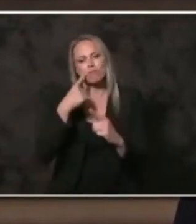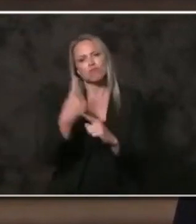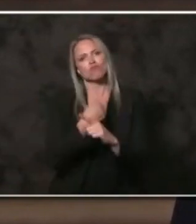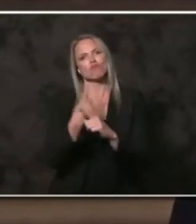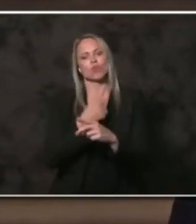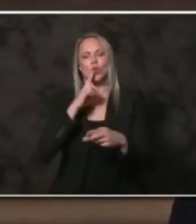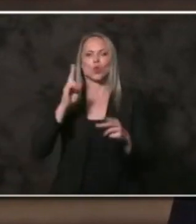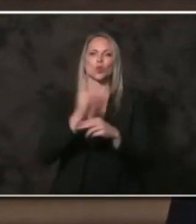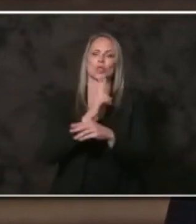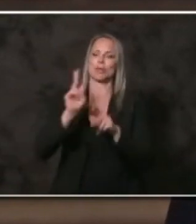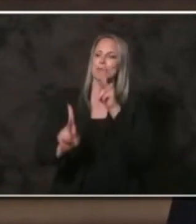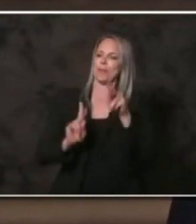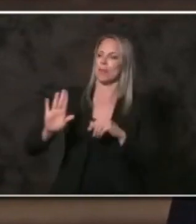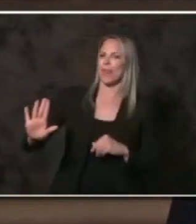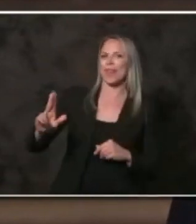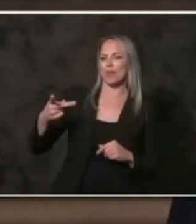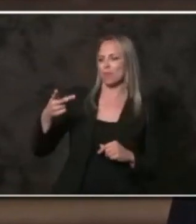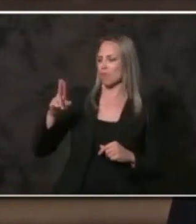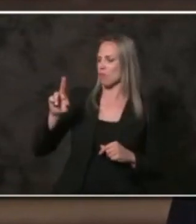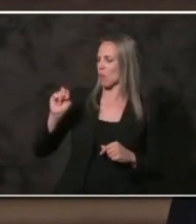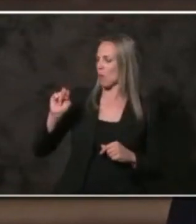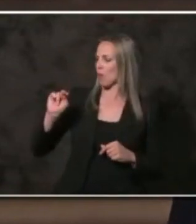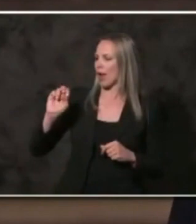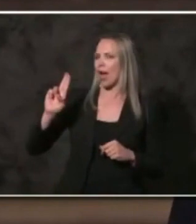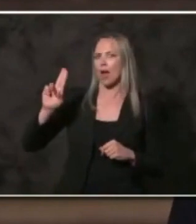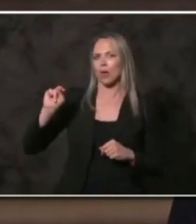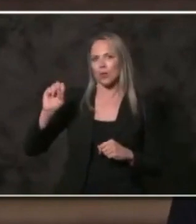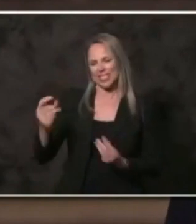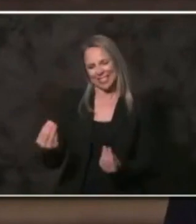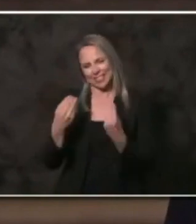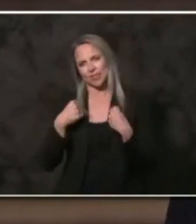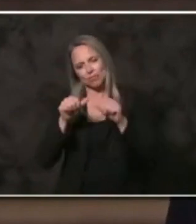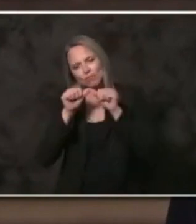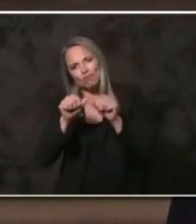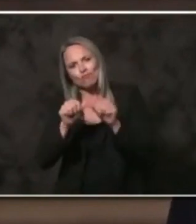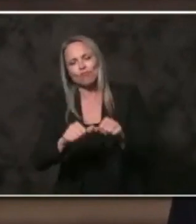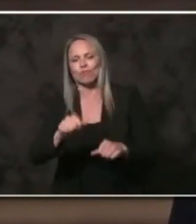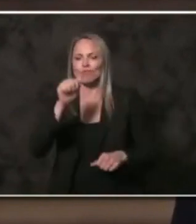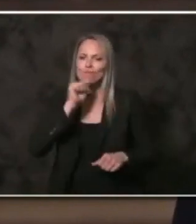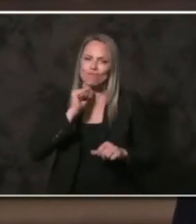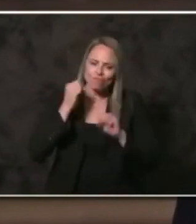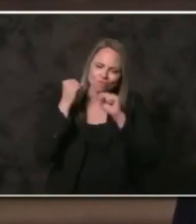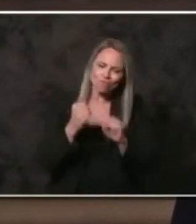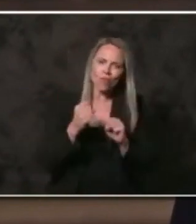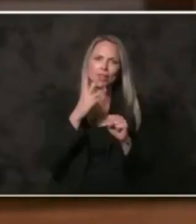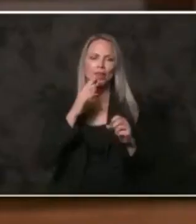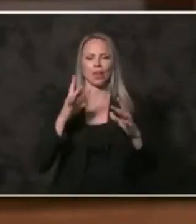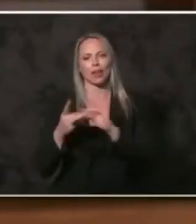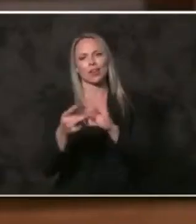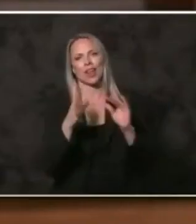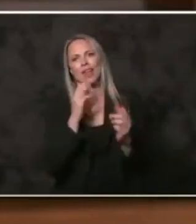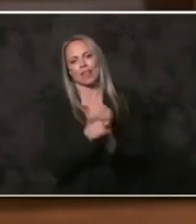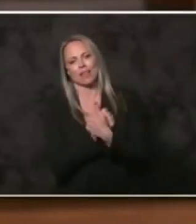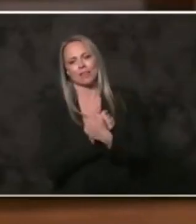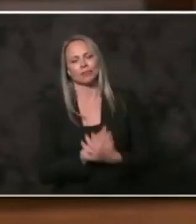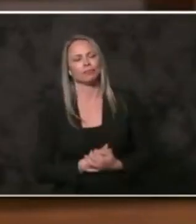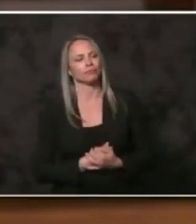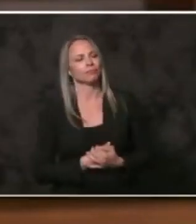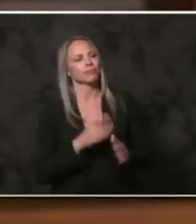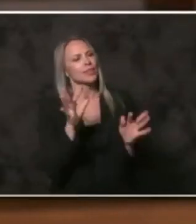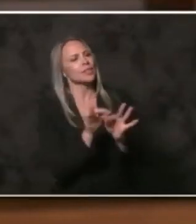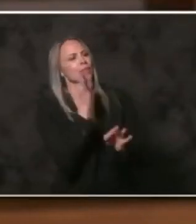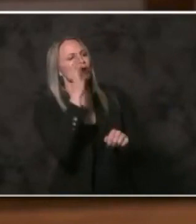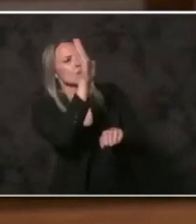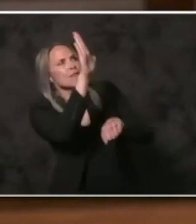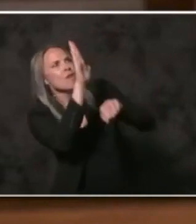people's pronouns. Give us resilience, strength, connection, and love. Spirit of call